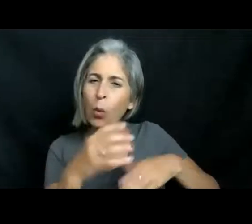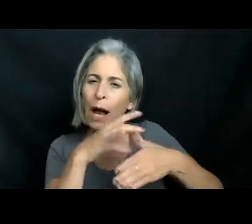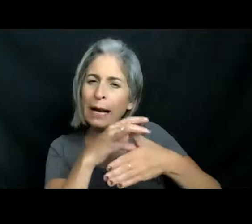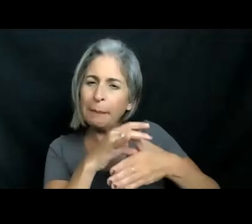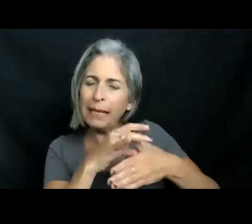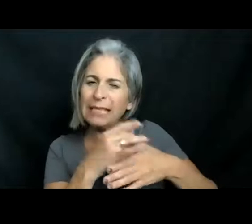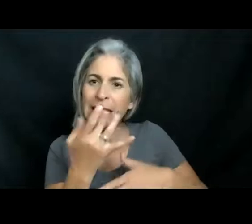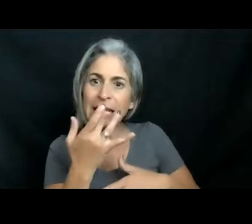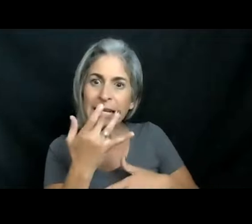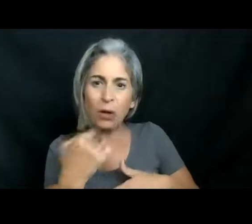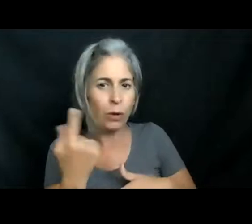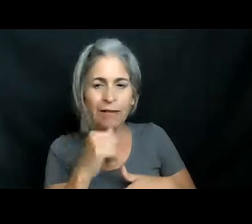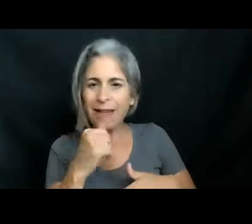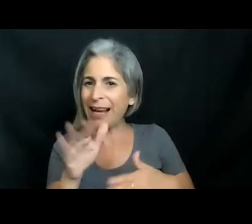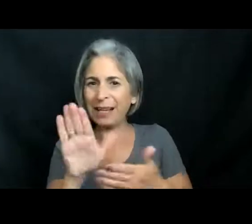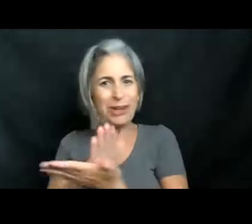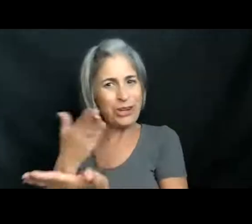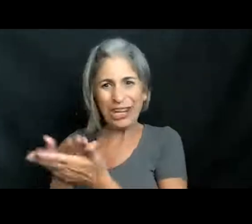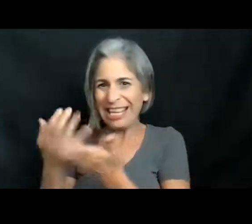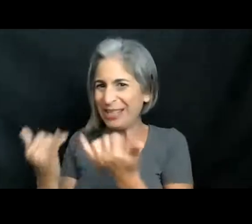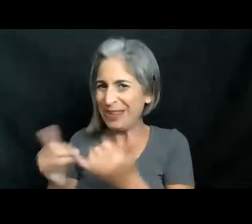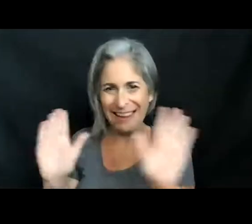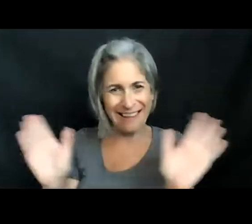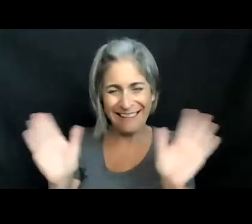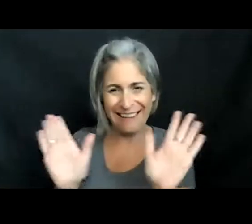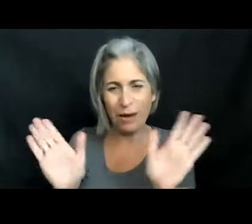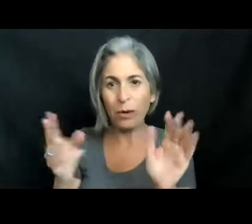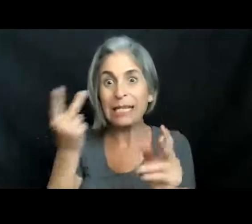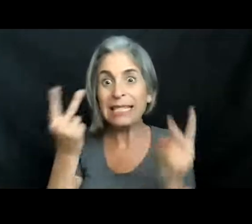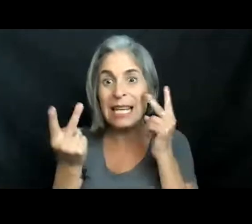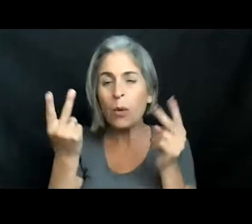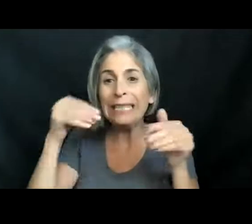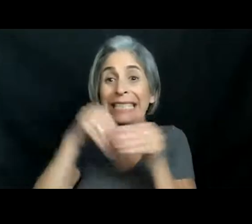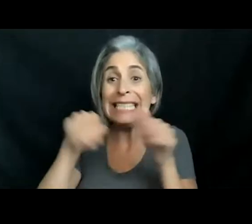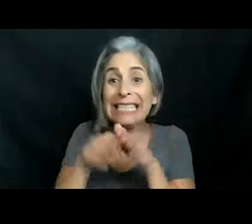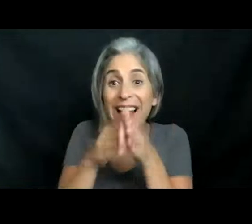But we are not going to be filleting this guy today. are going to be checking out what's inside of him.